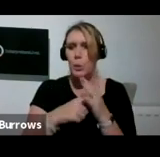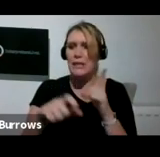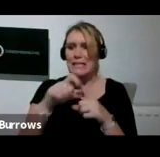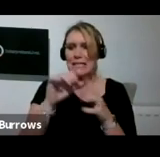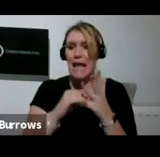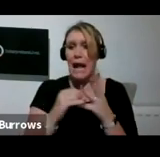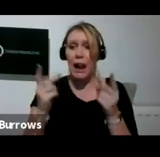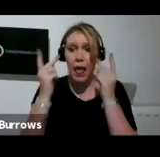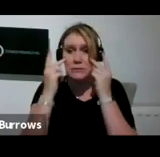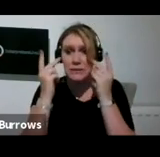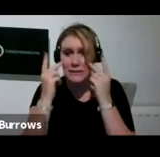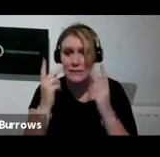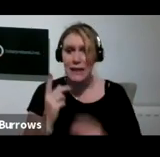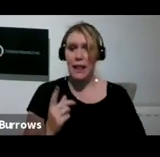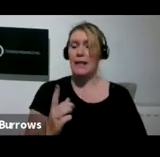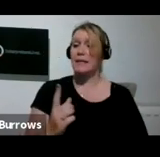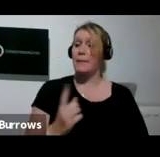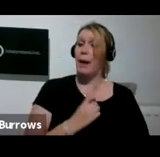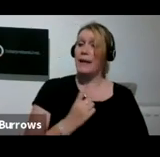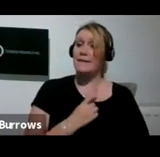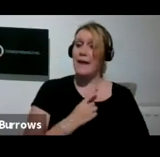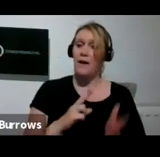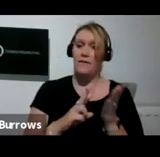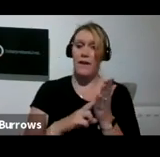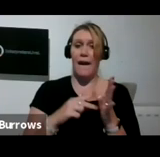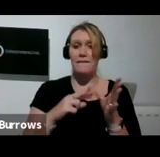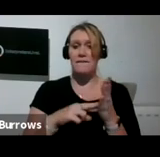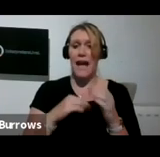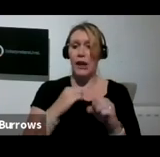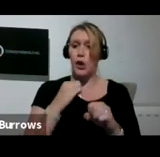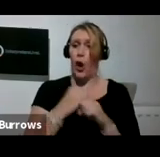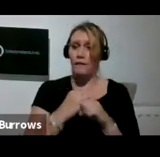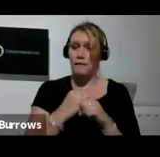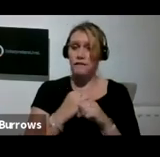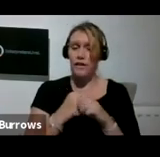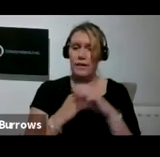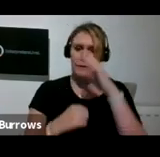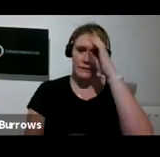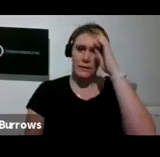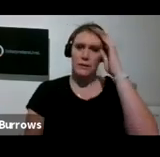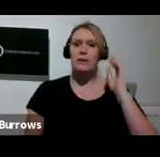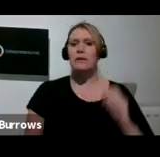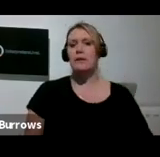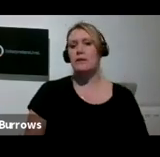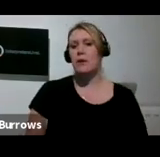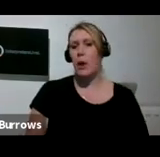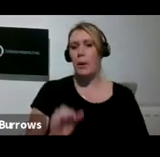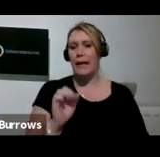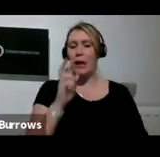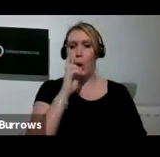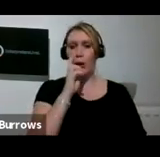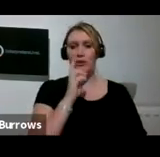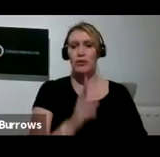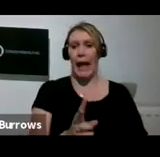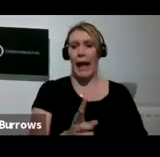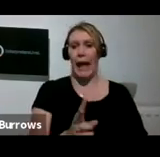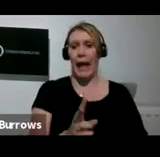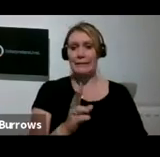Here's me and Van Gogh. He's looking straight ahead. And so I did what I found one with more or less the same